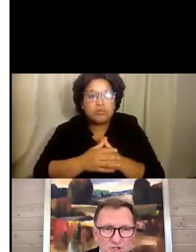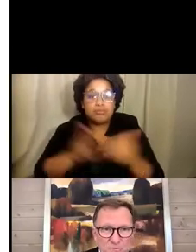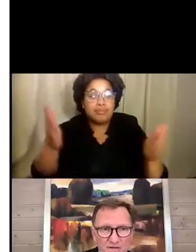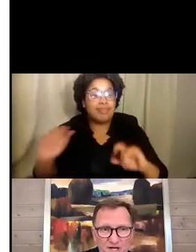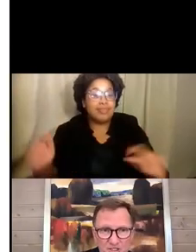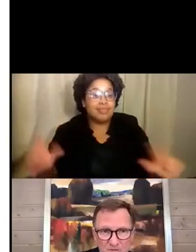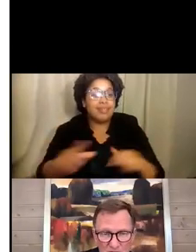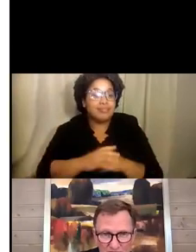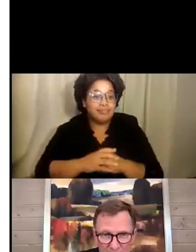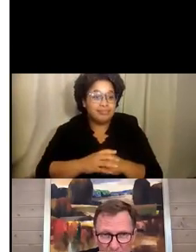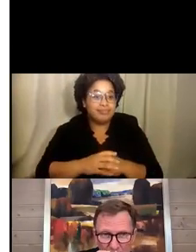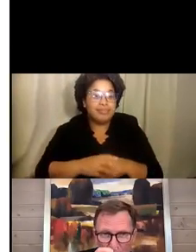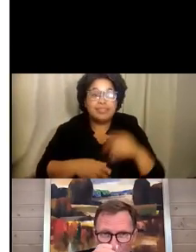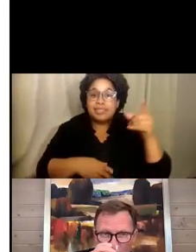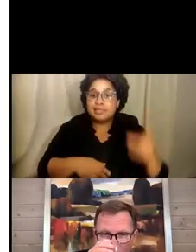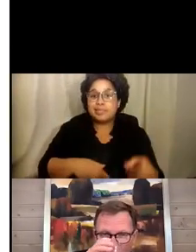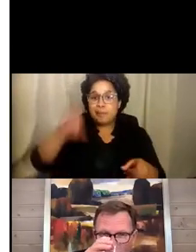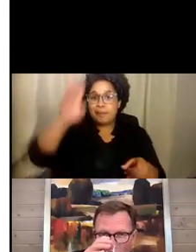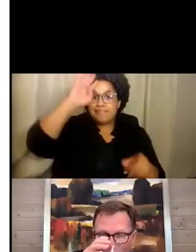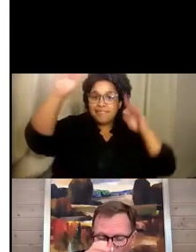So some innovation projects.